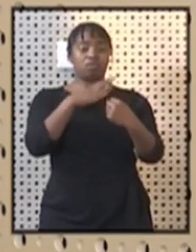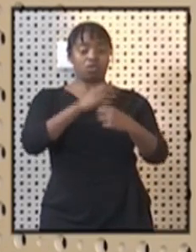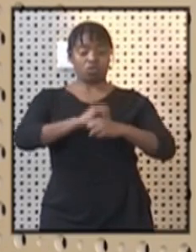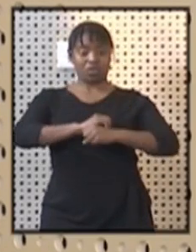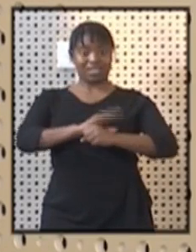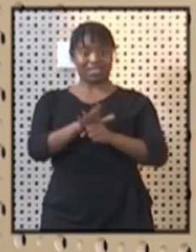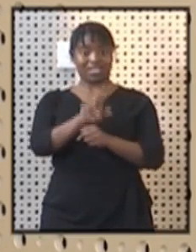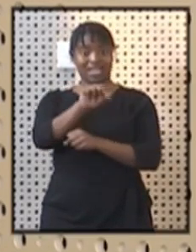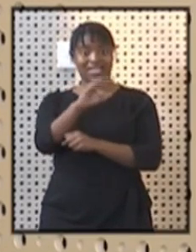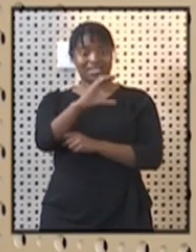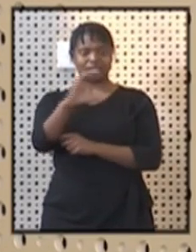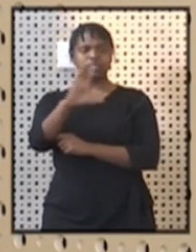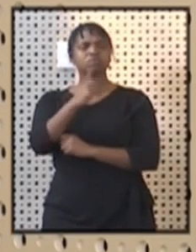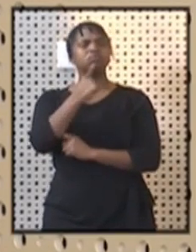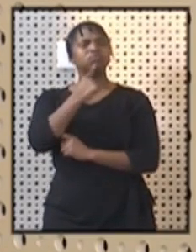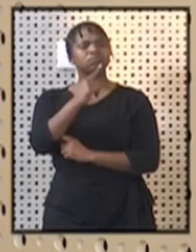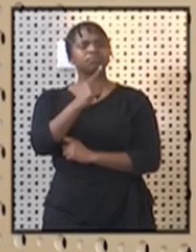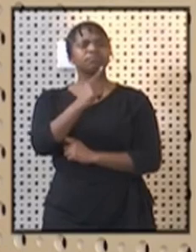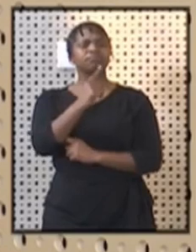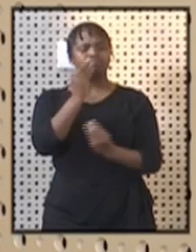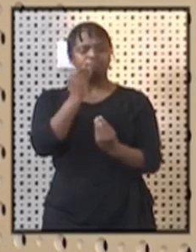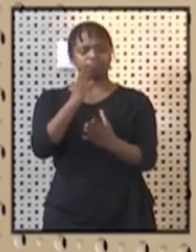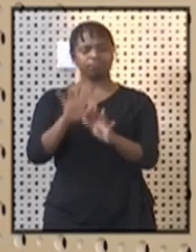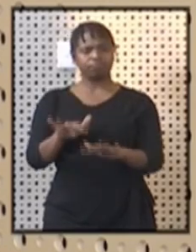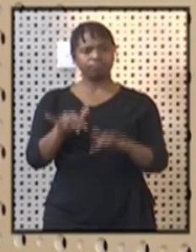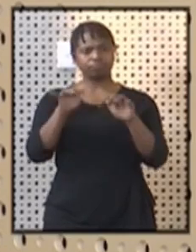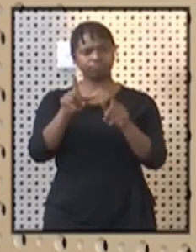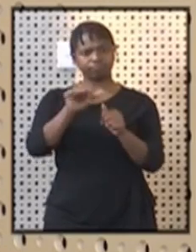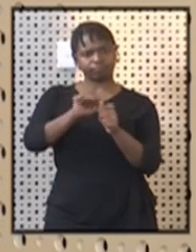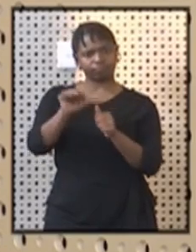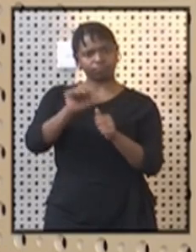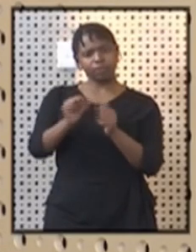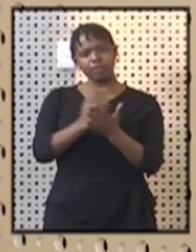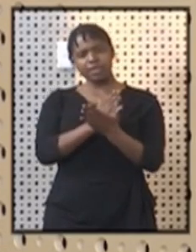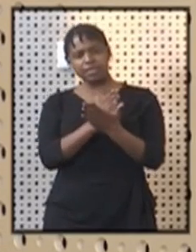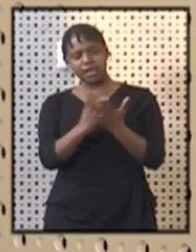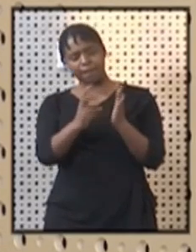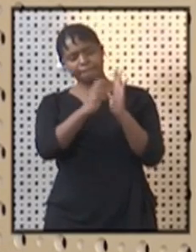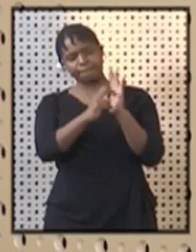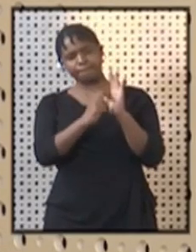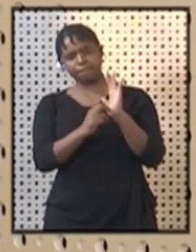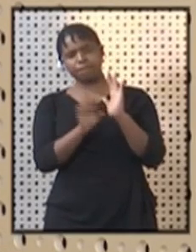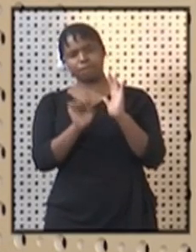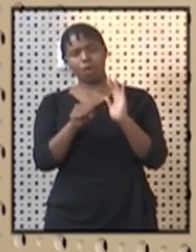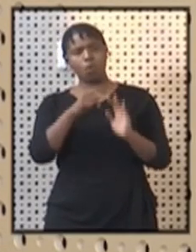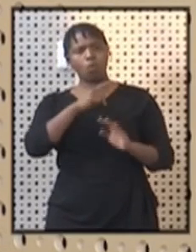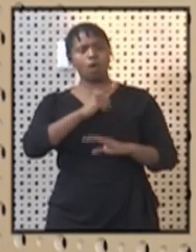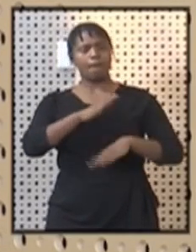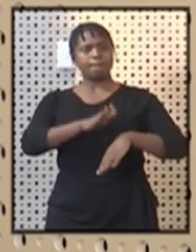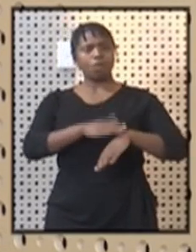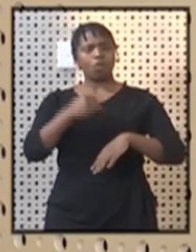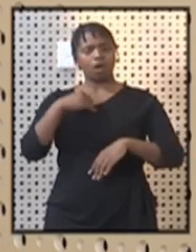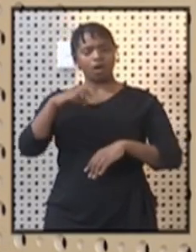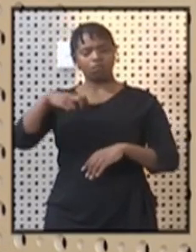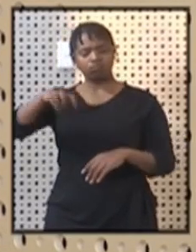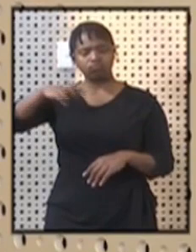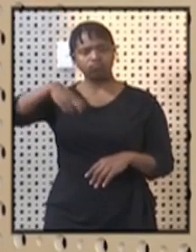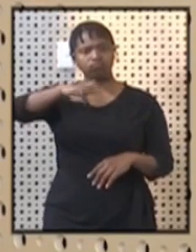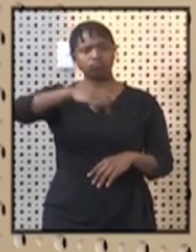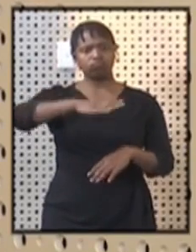Command Council recommended to Cabinet for some restrictions to be eased to allow more tourist activities to open.